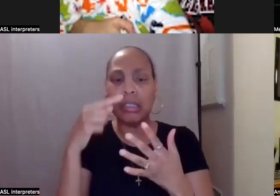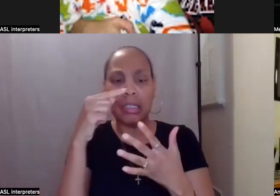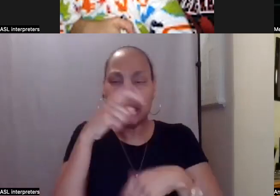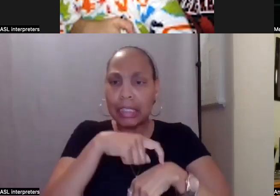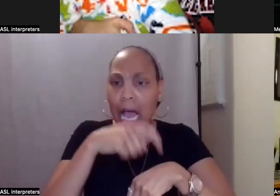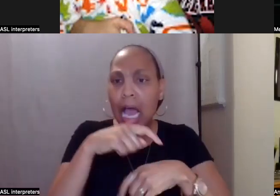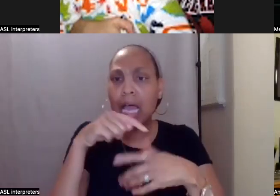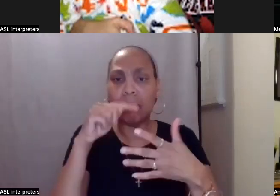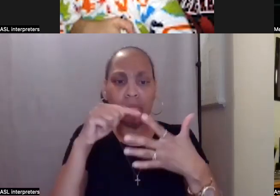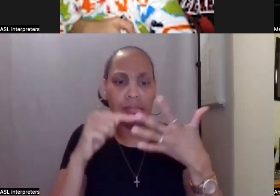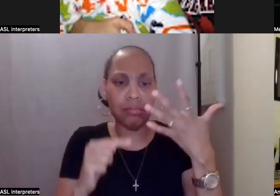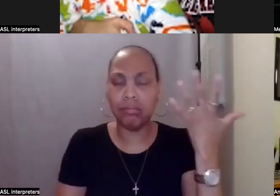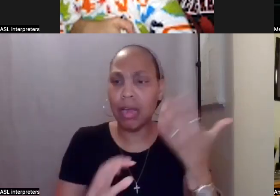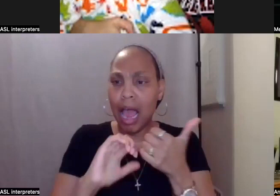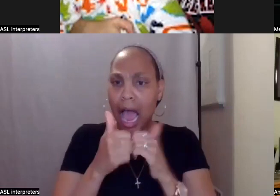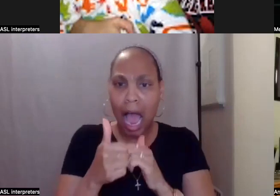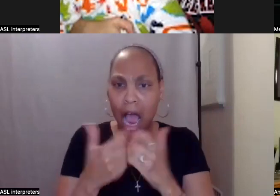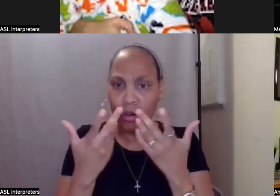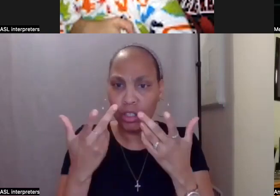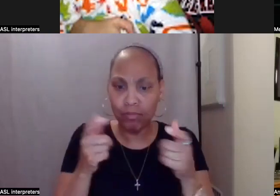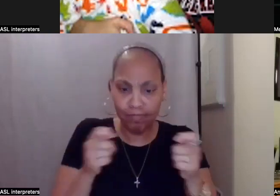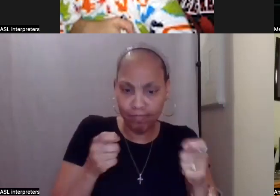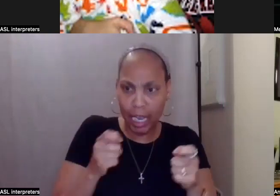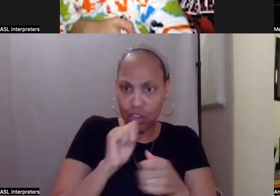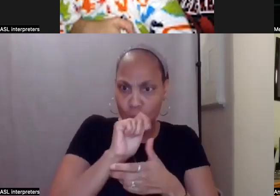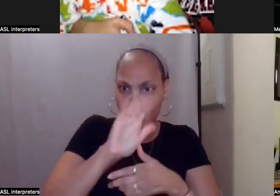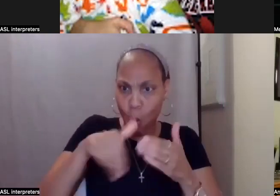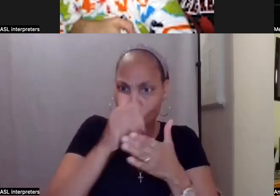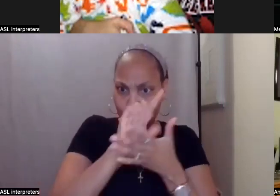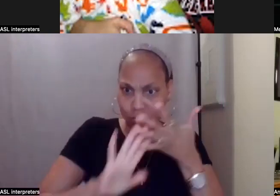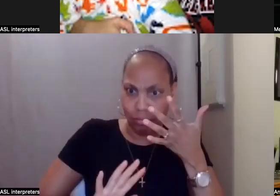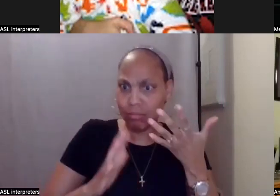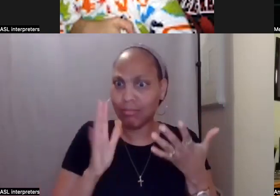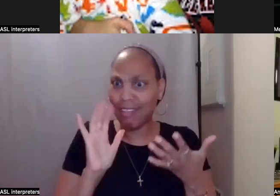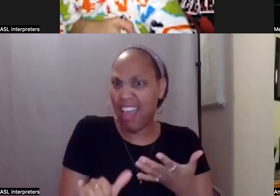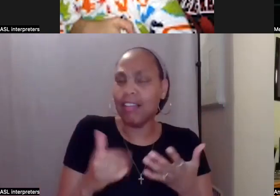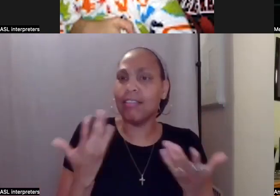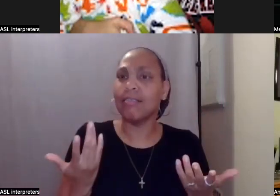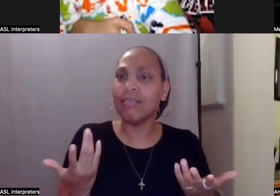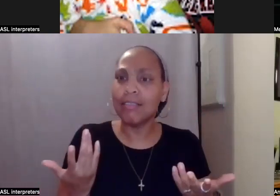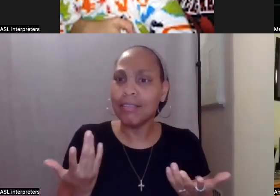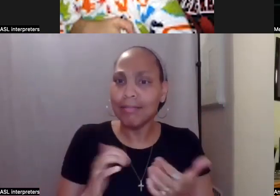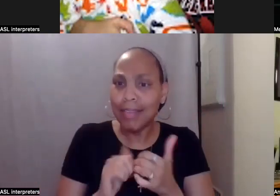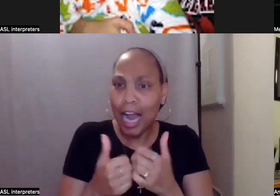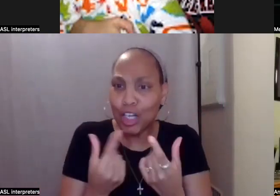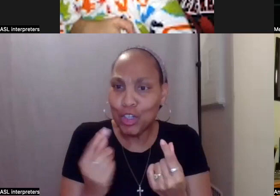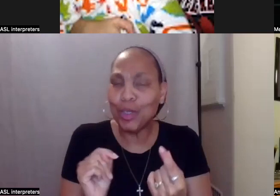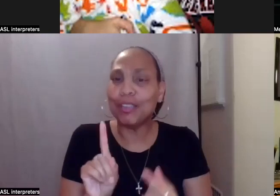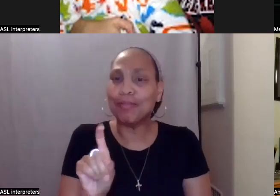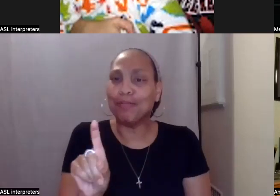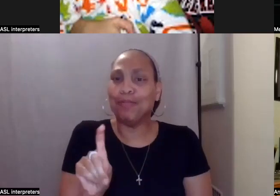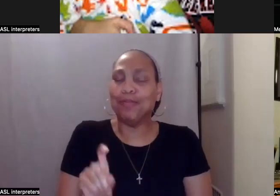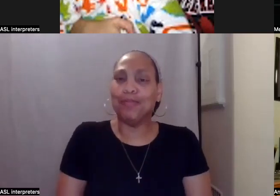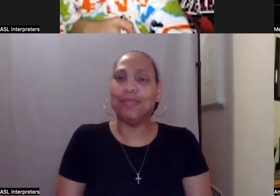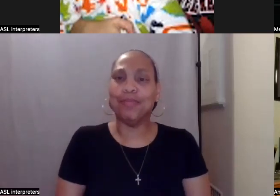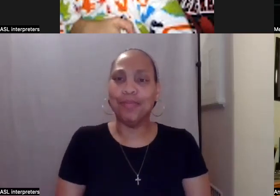Joe has multiple, um, programs that he, uh, draws staff from. So how do you make sure that those